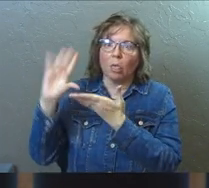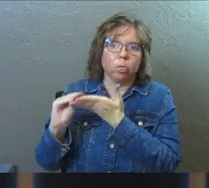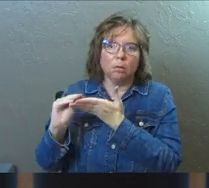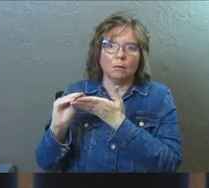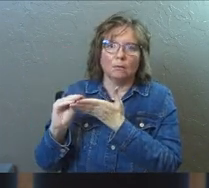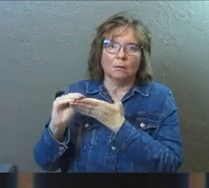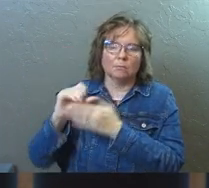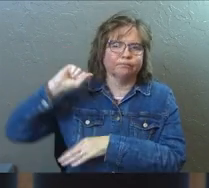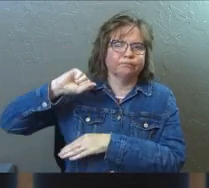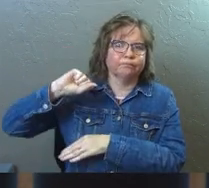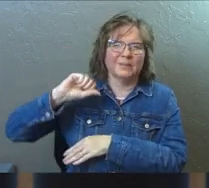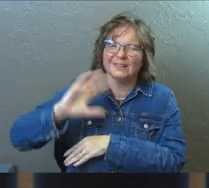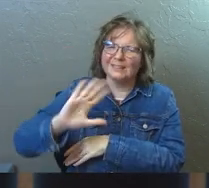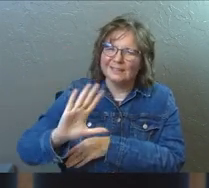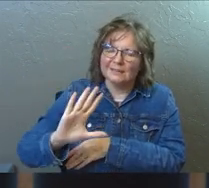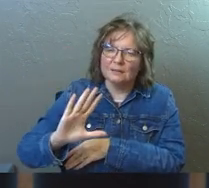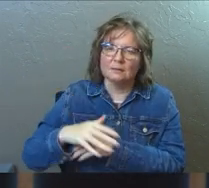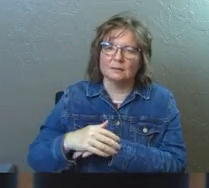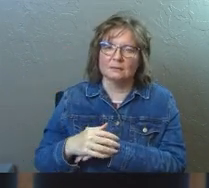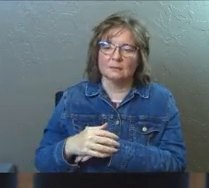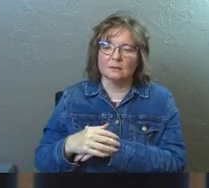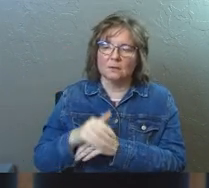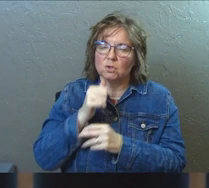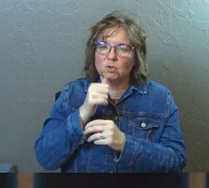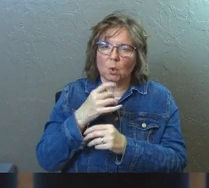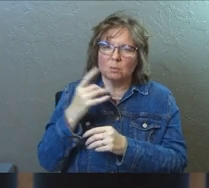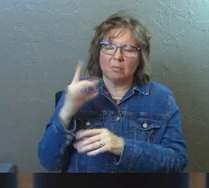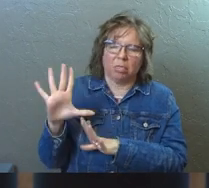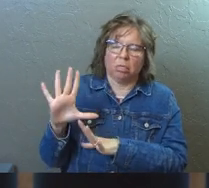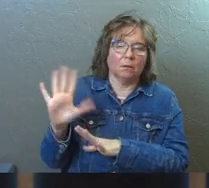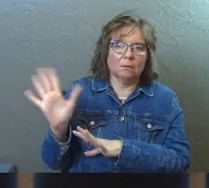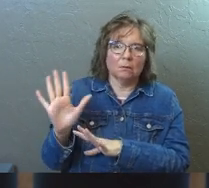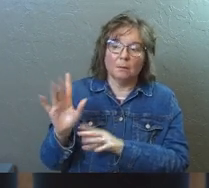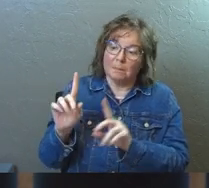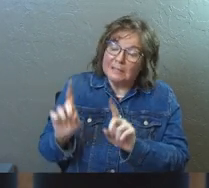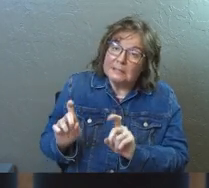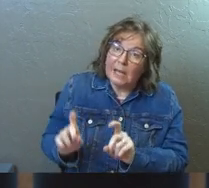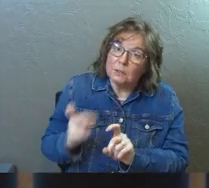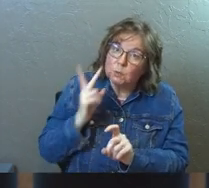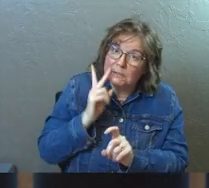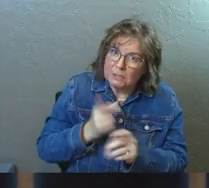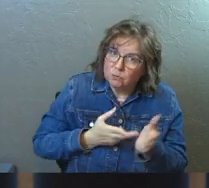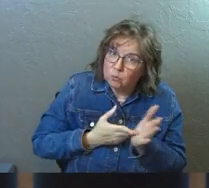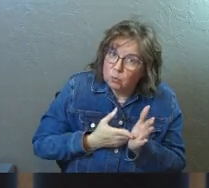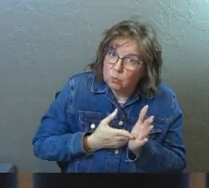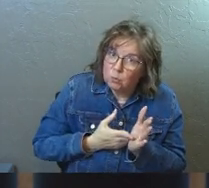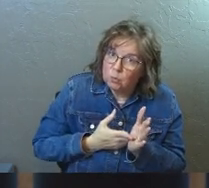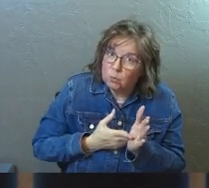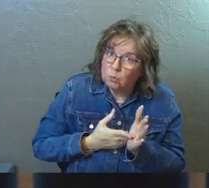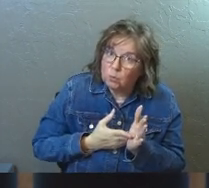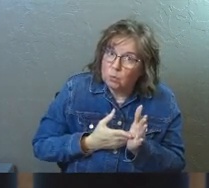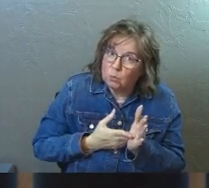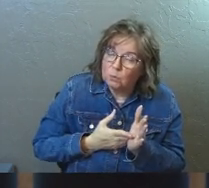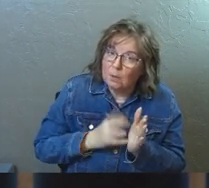despise prophecies, but test everything. Hold fast to what is good. Abstain from every form of evil.